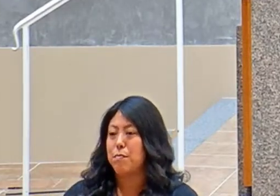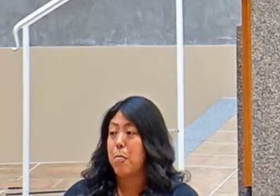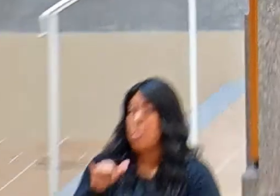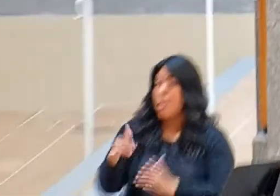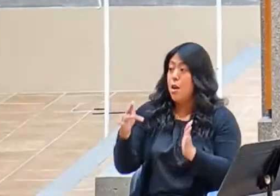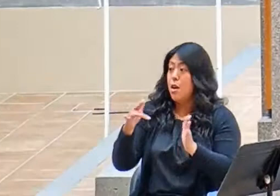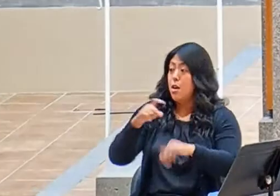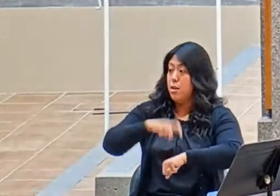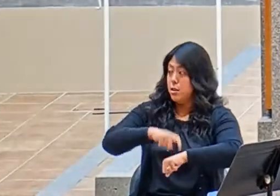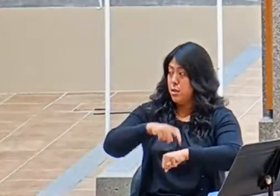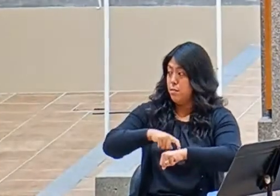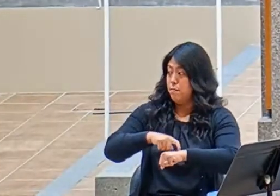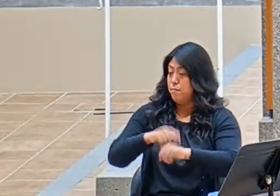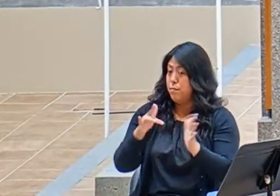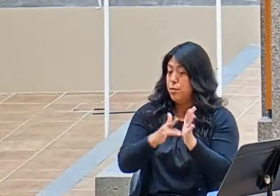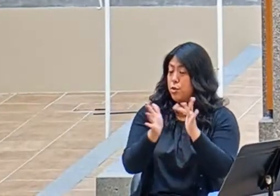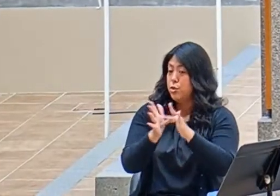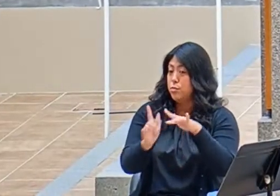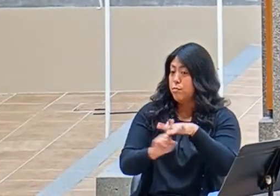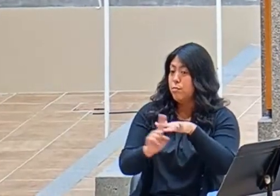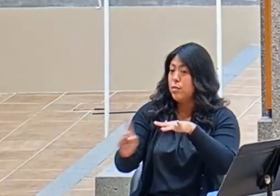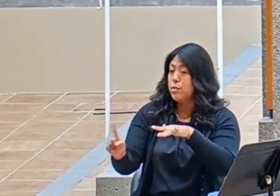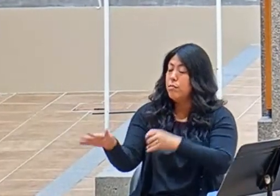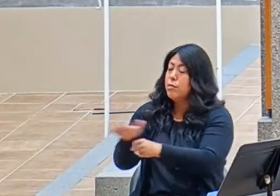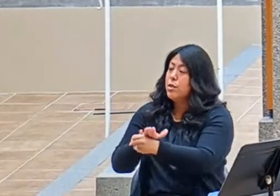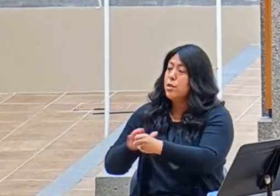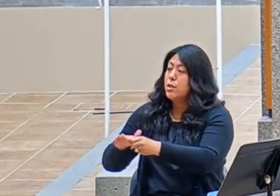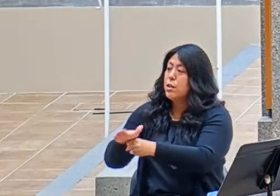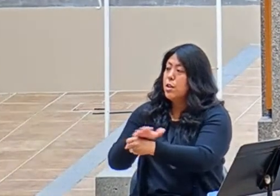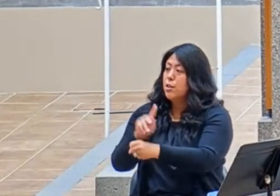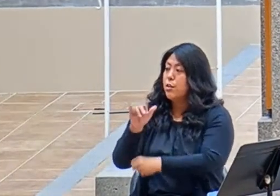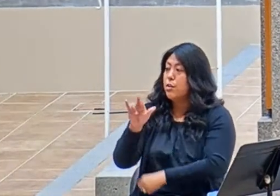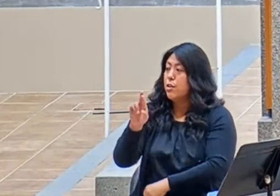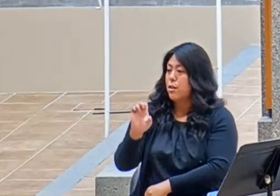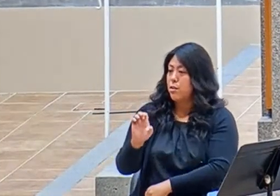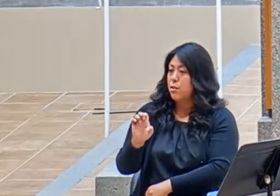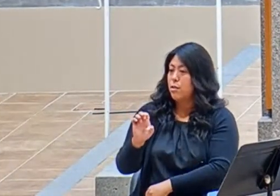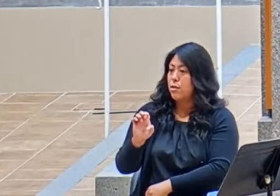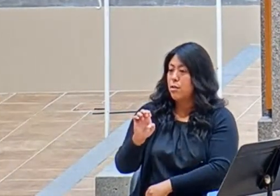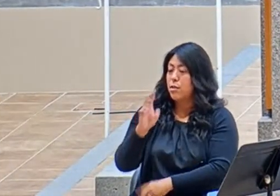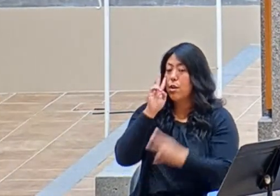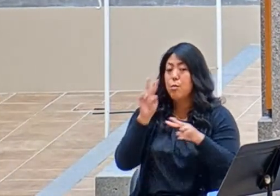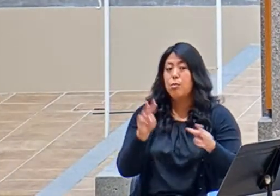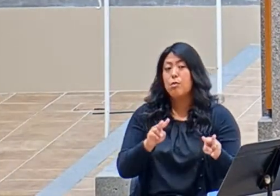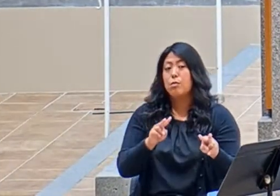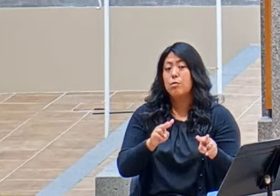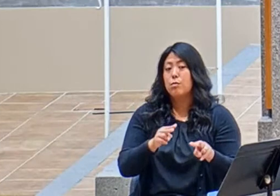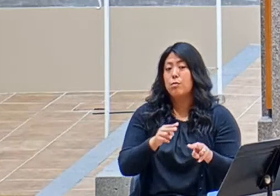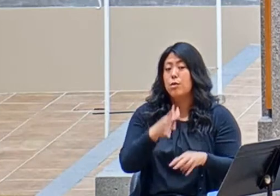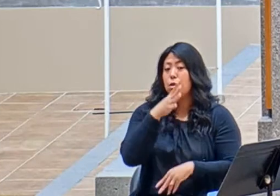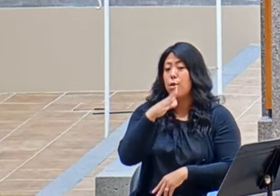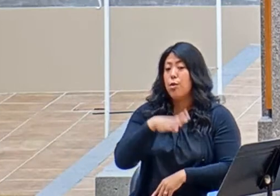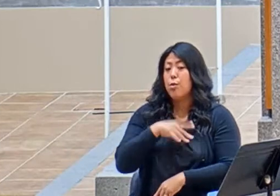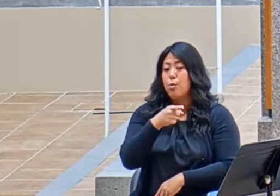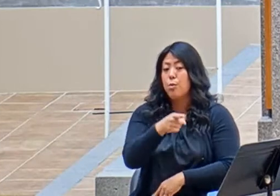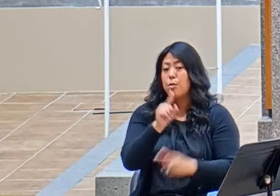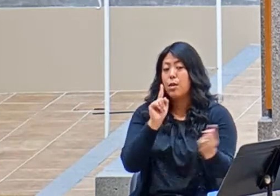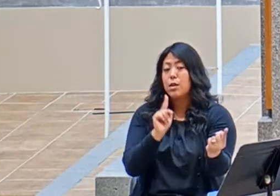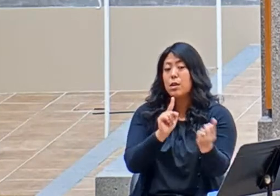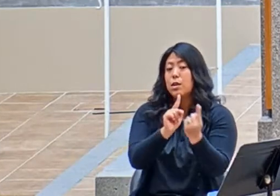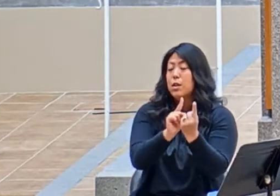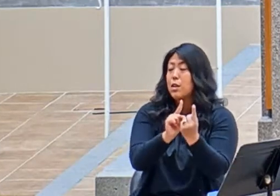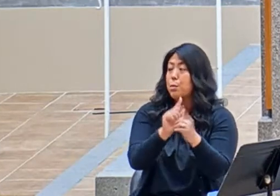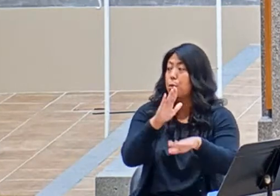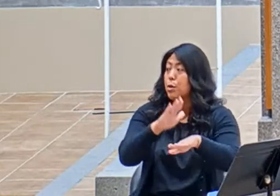withdrew to the region of Tyre and Saddam. And behold, a Canaanite woman of that district came and